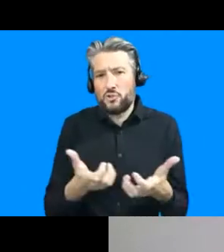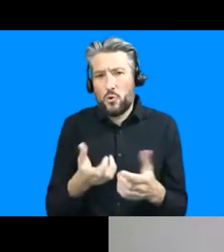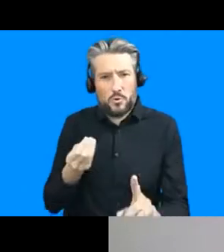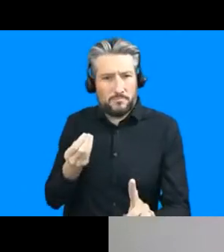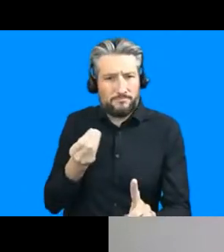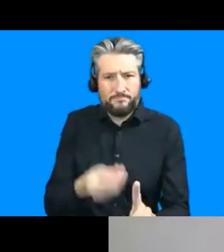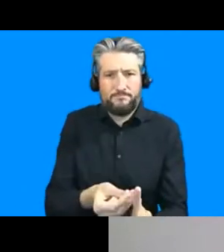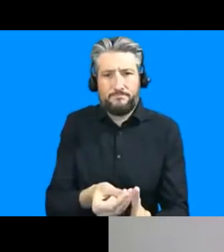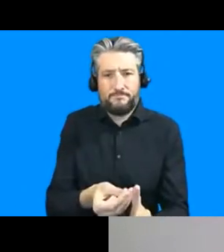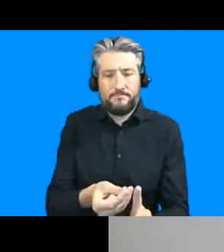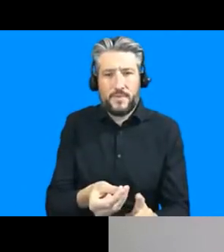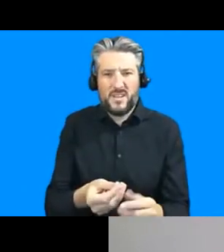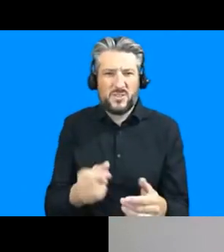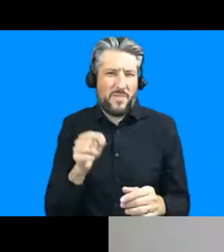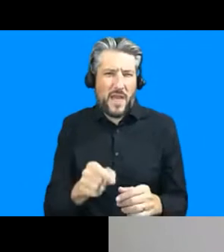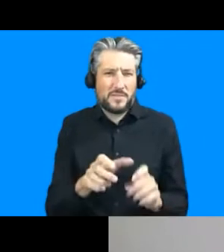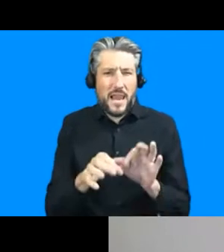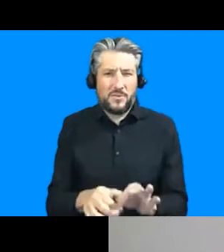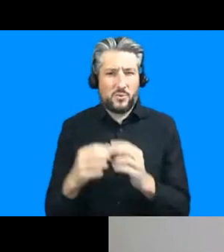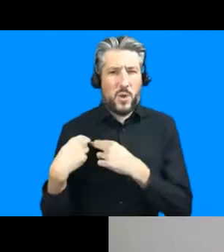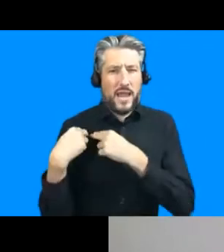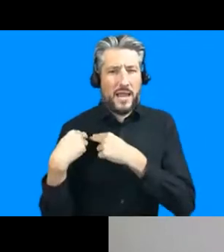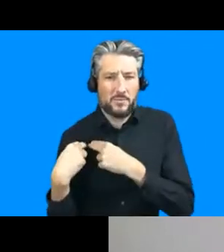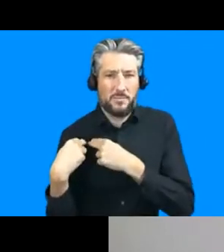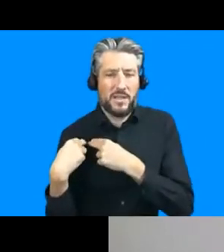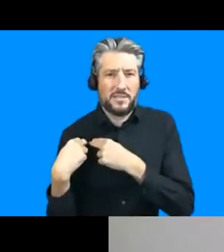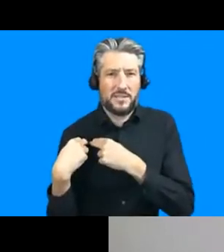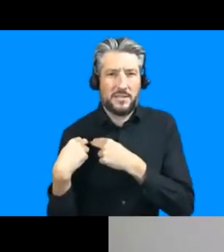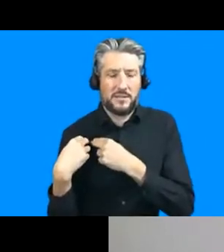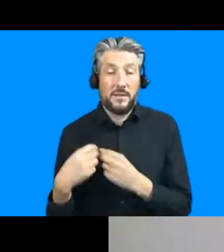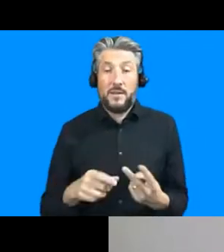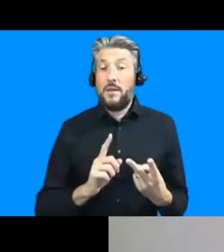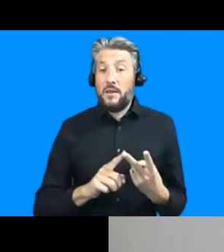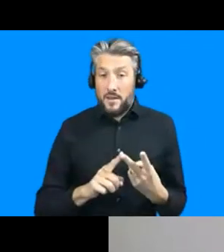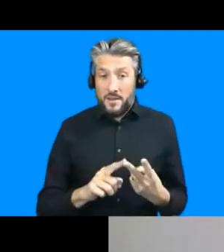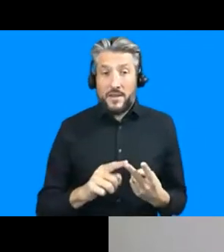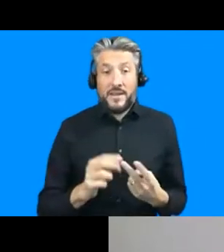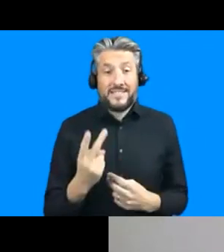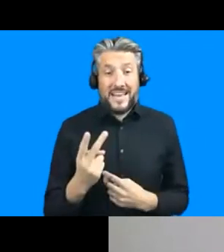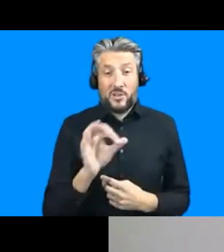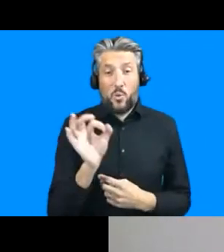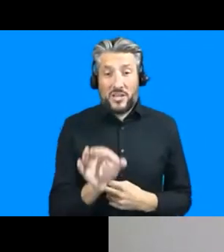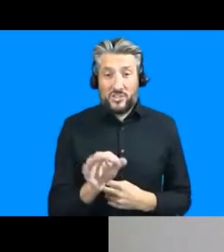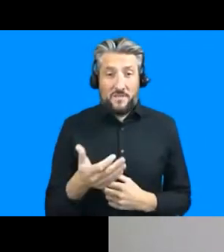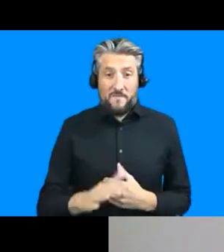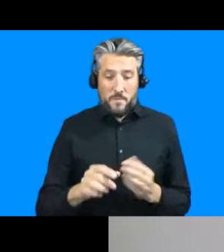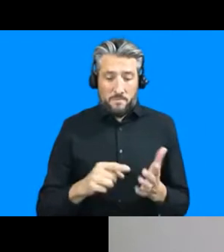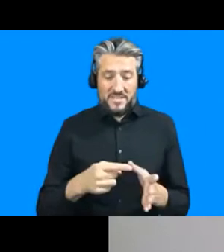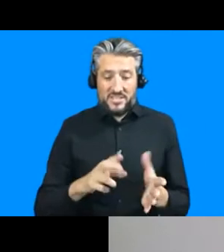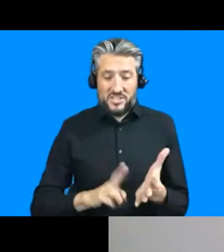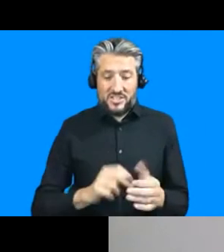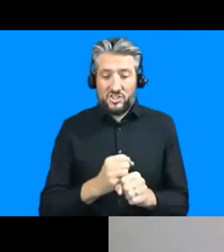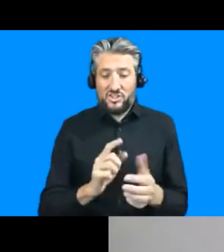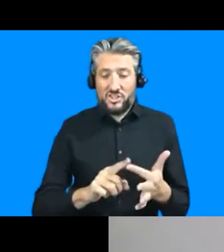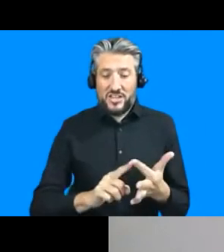accountability partly um then we've got the question from tanjila drishti again to